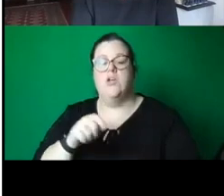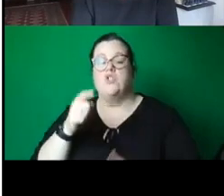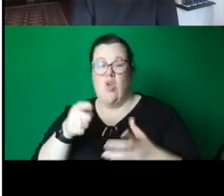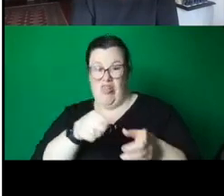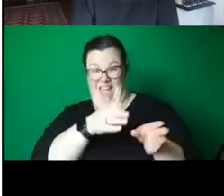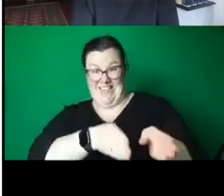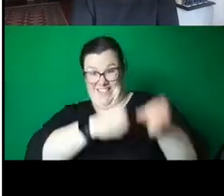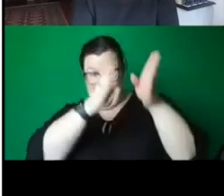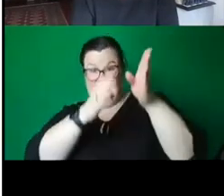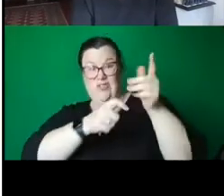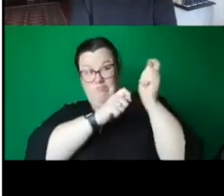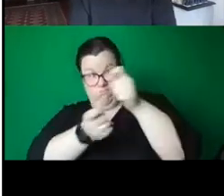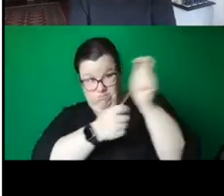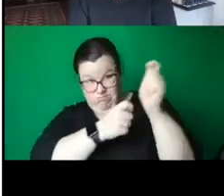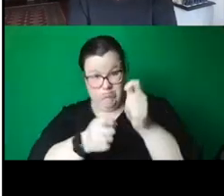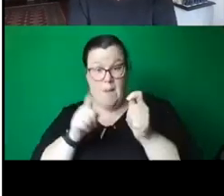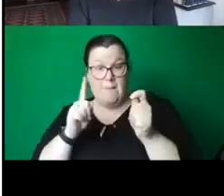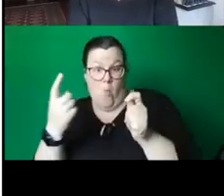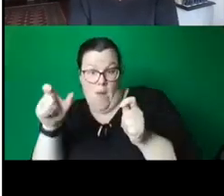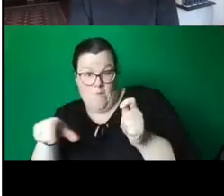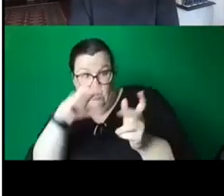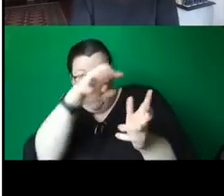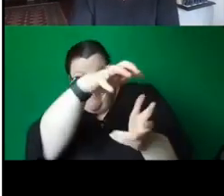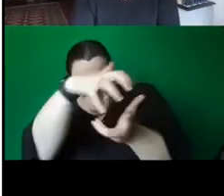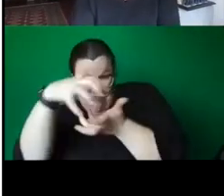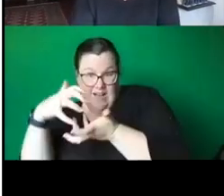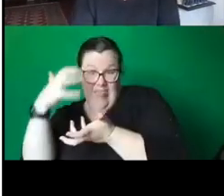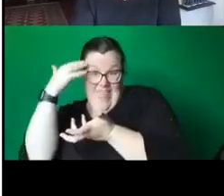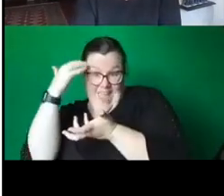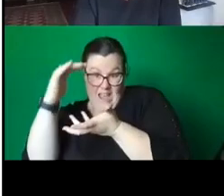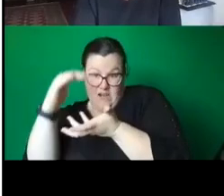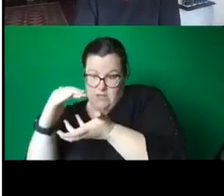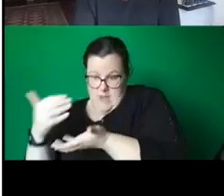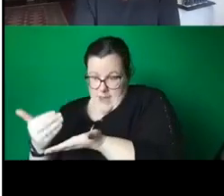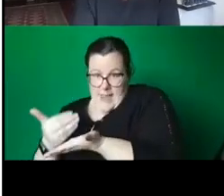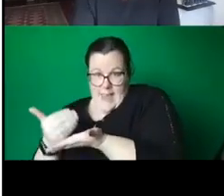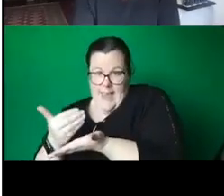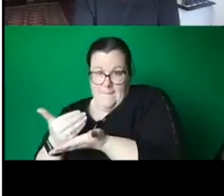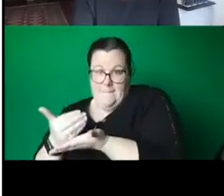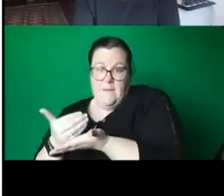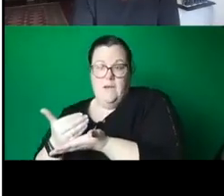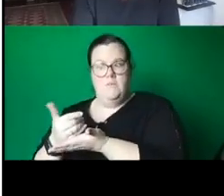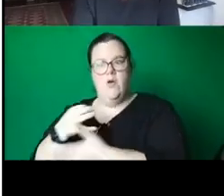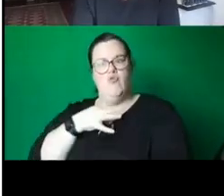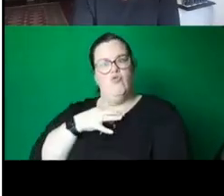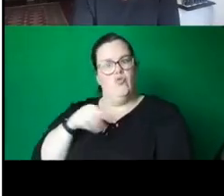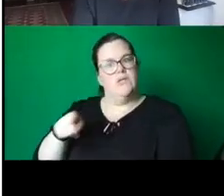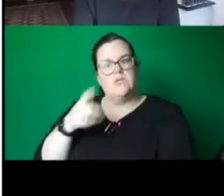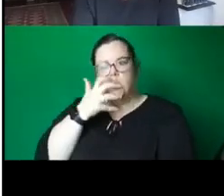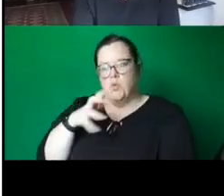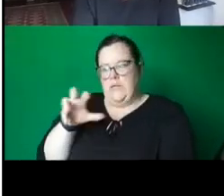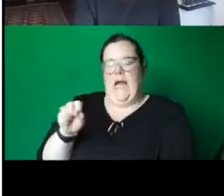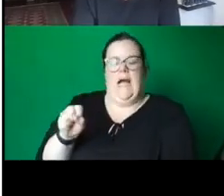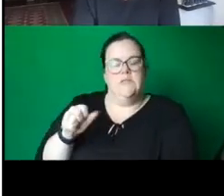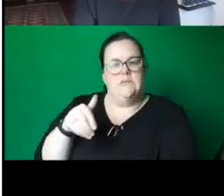Finally, his family revealing it to me in 2018. It was a dangerous secret. His own Soviet monuments